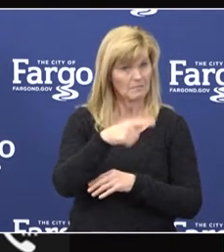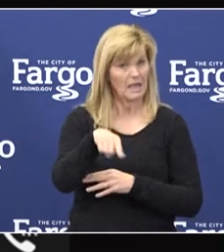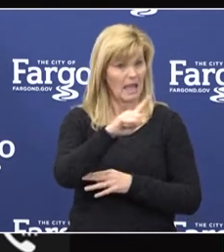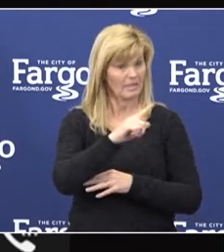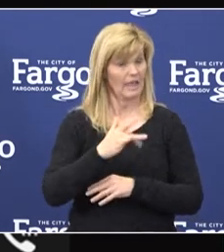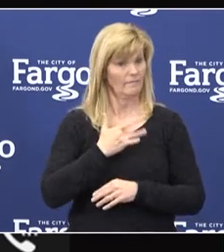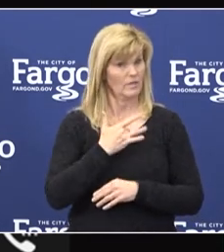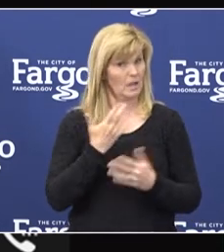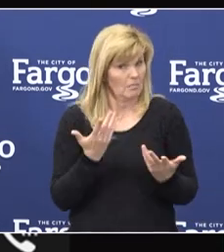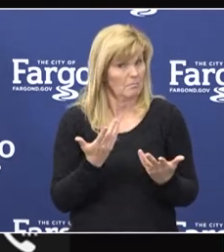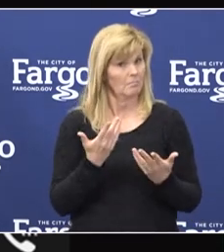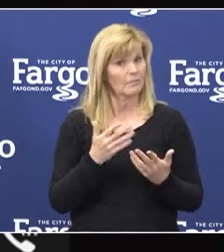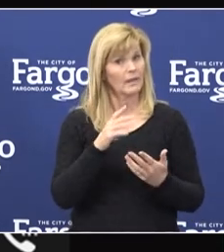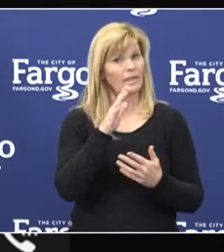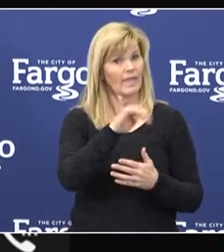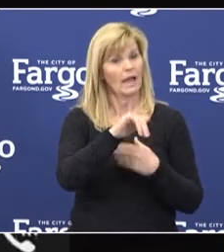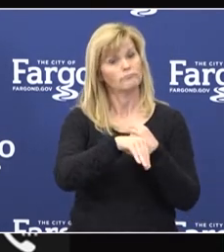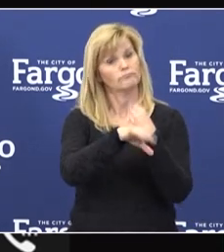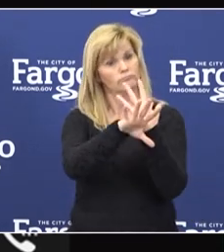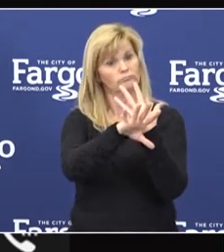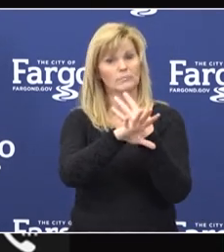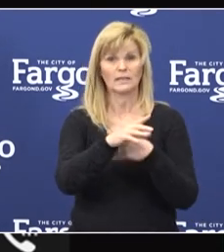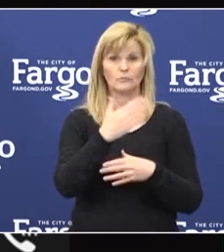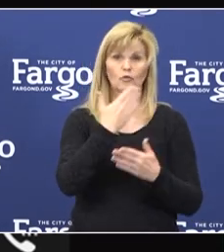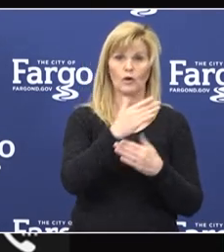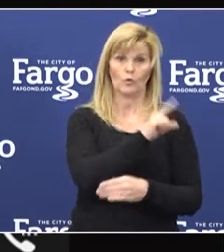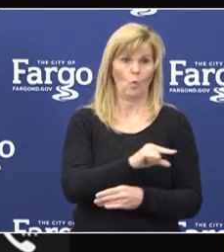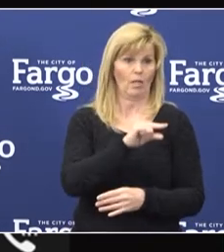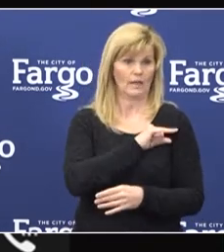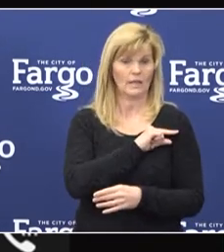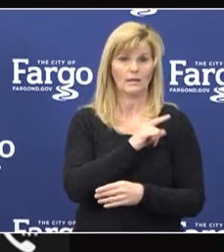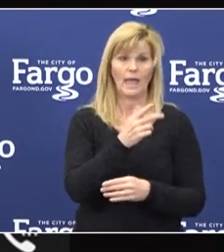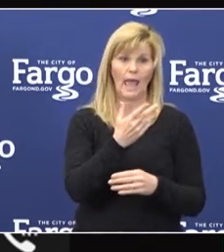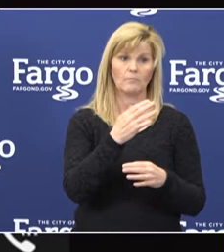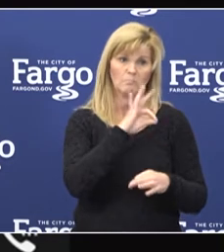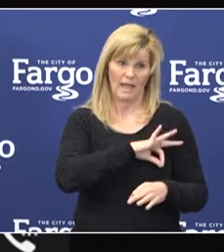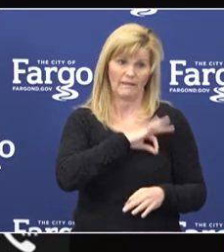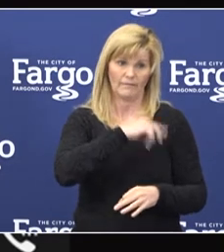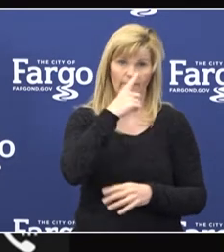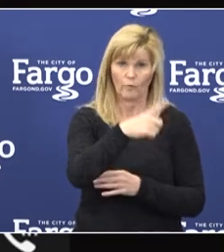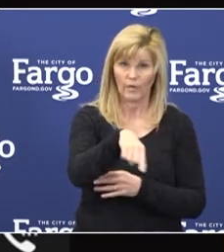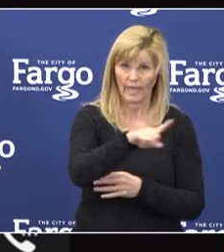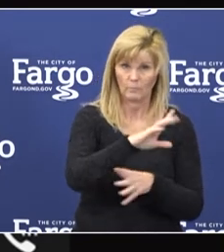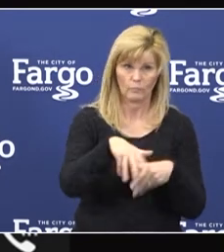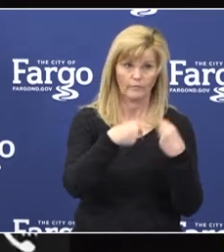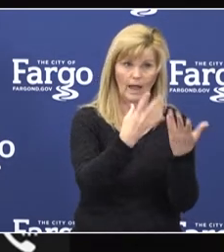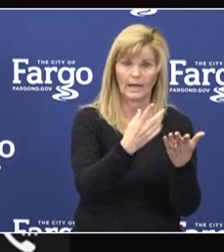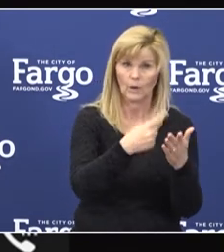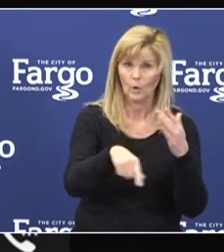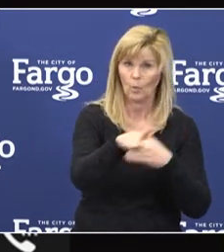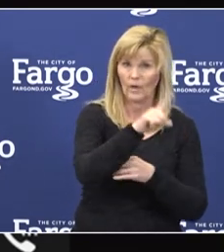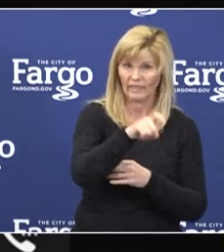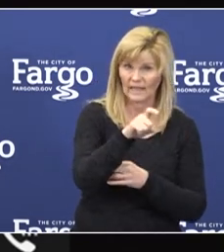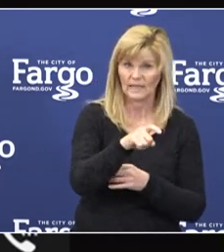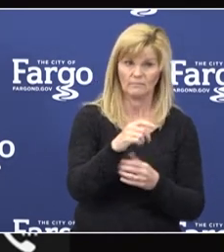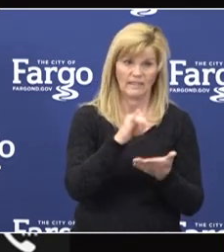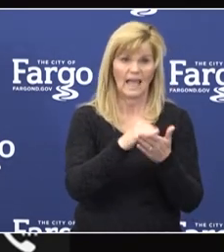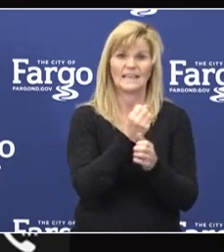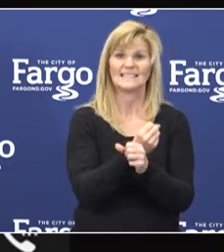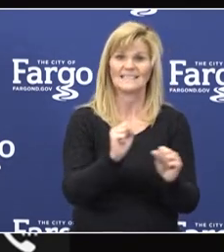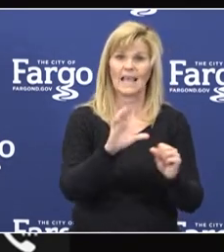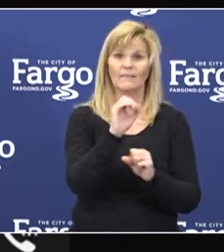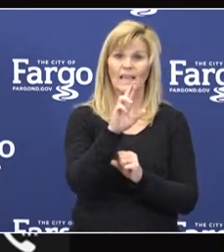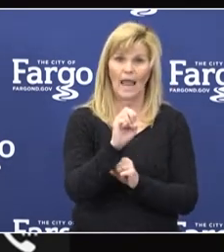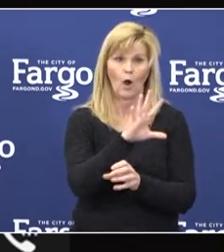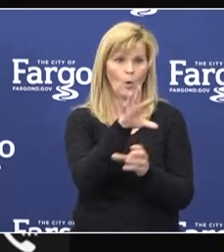better than our face-to-face visits, and have been very useful in providing the ability to provide safe care in the comfort